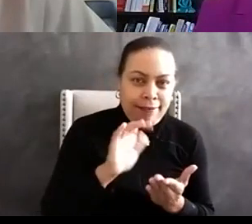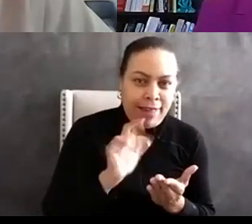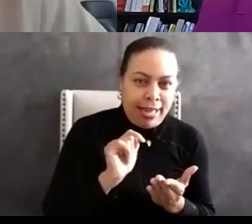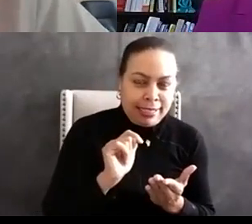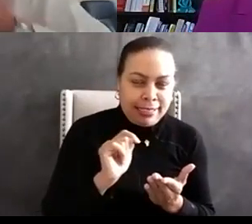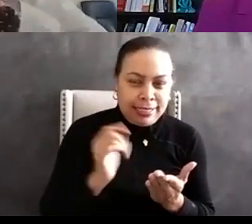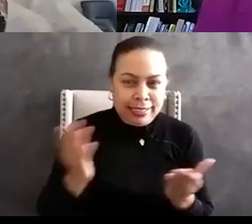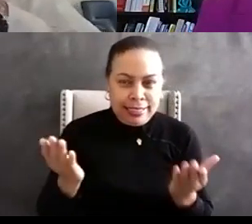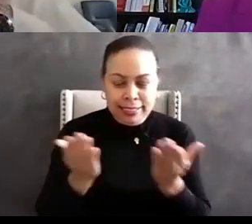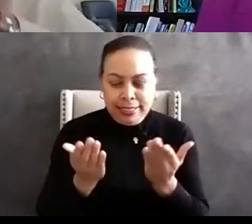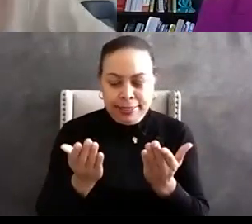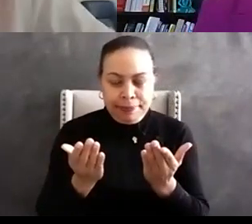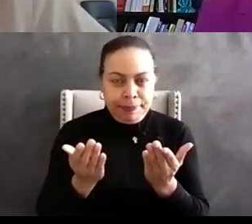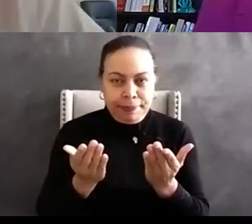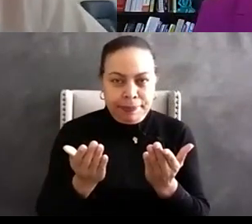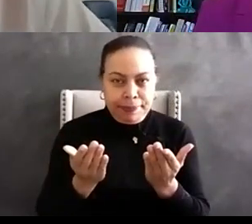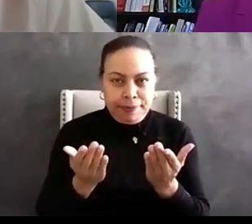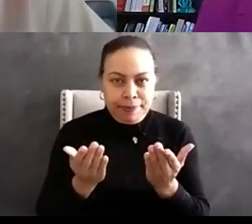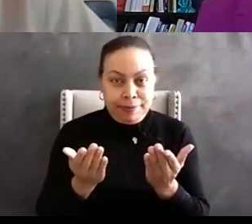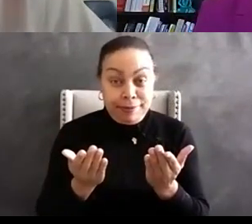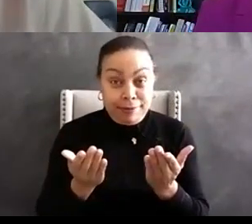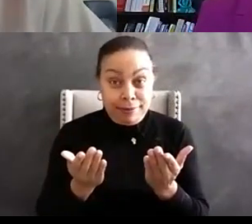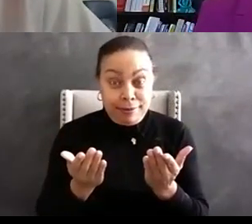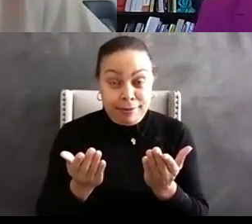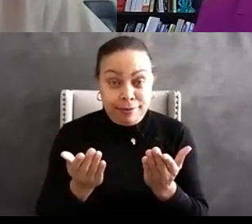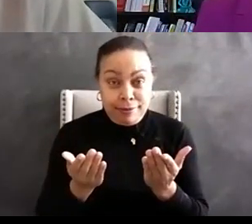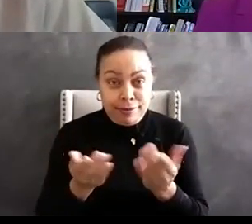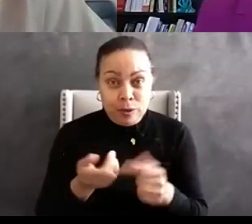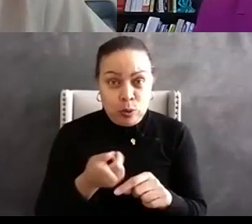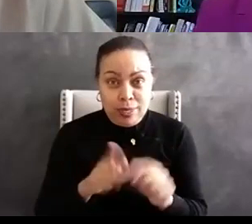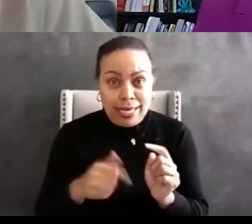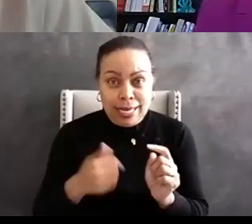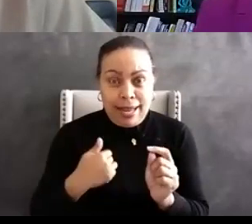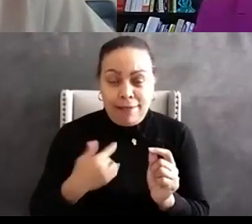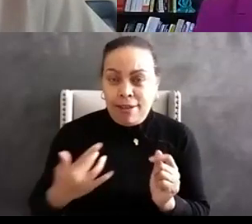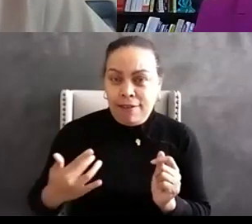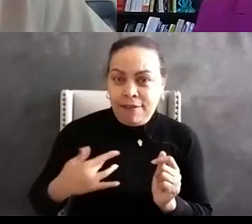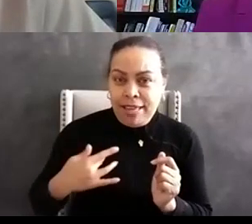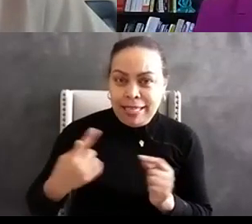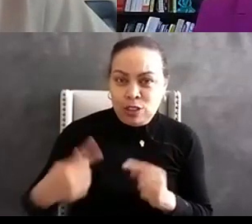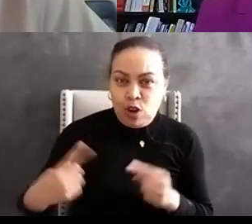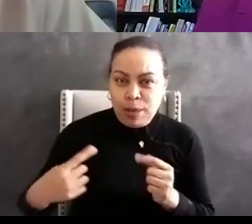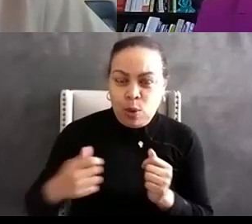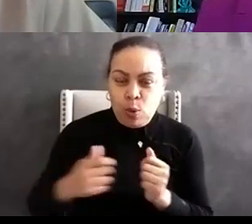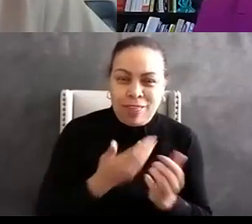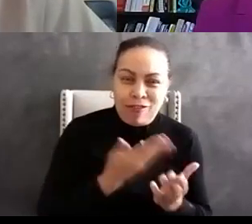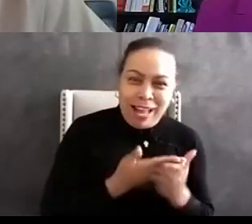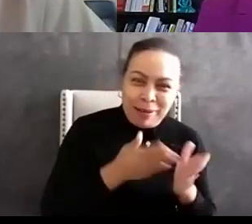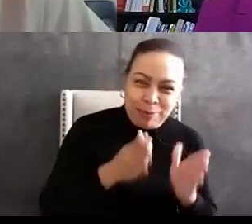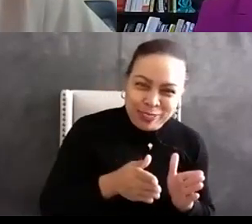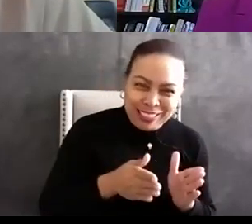you can't have both cases right you can't have a feelings argument with a fact person and you can't have a fact argument